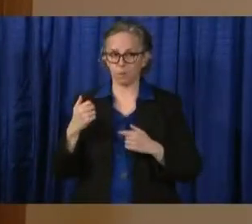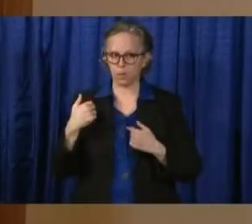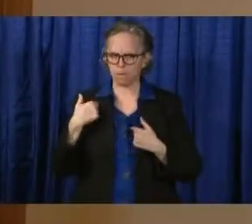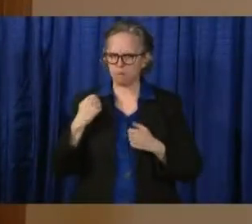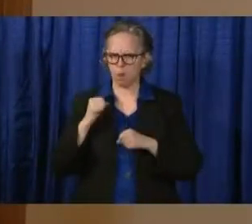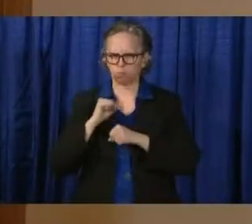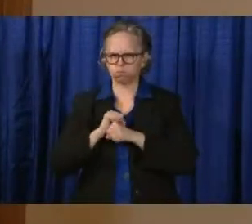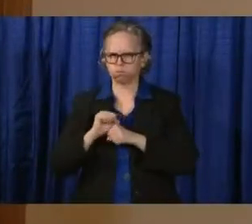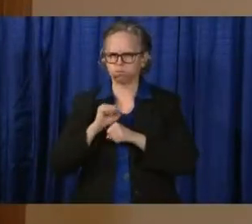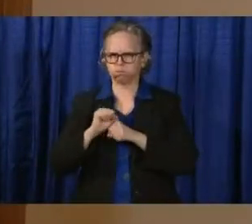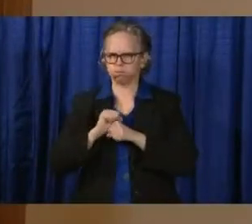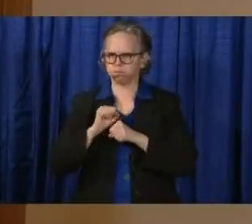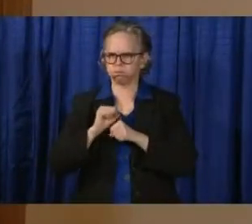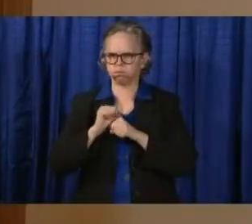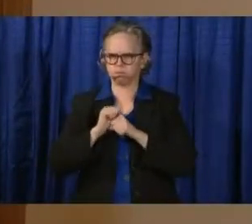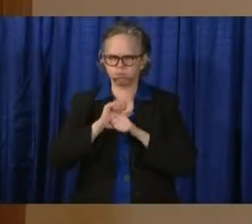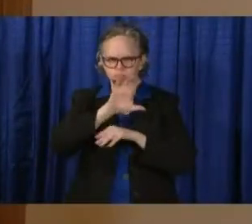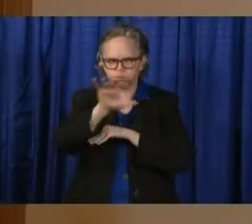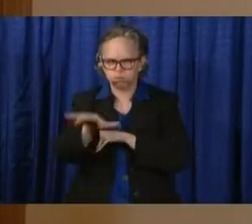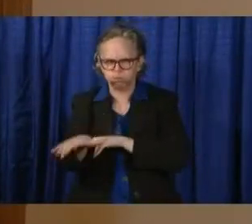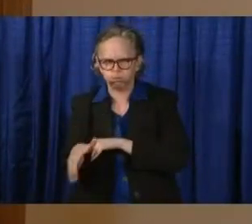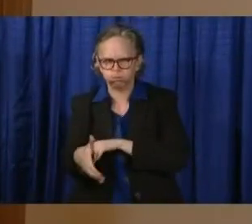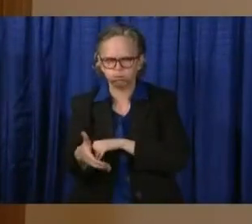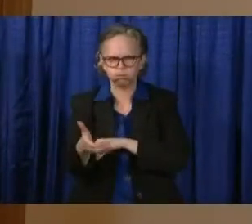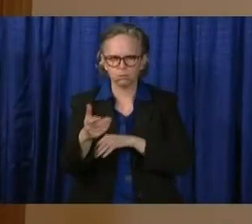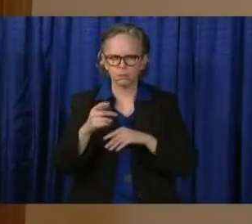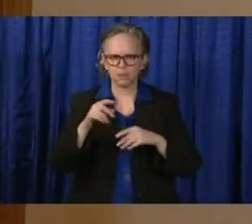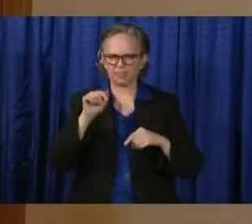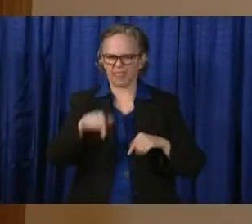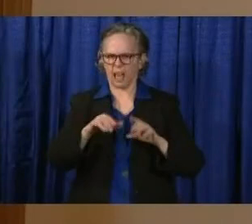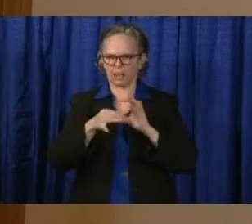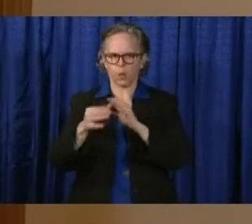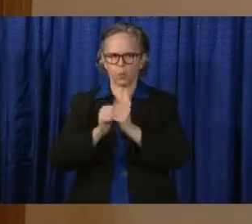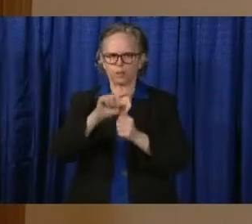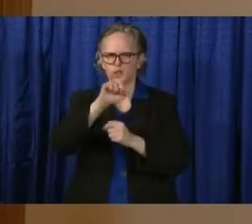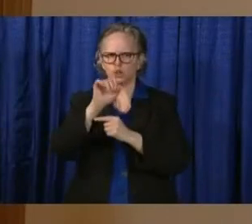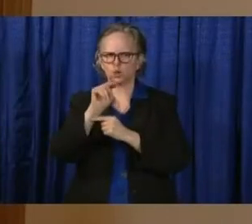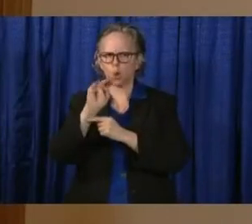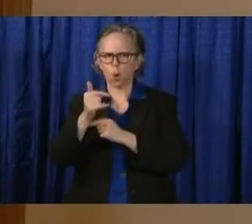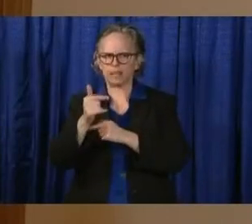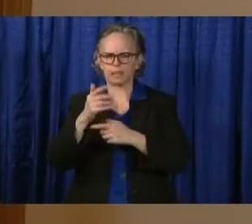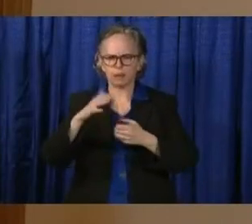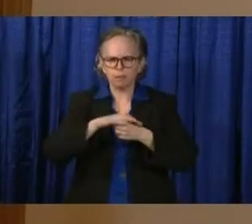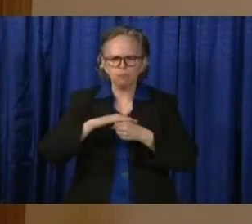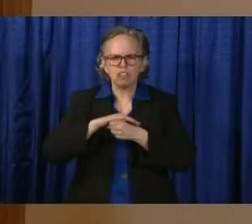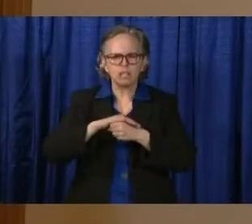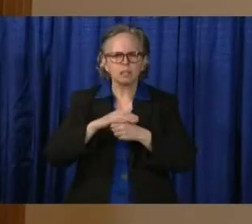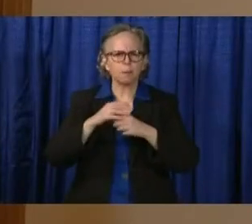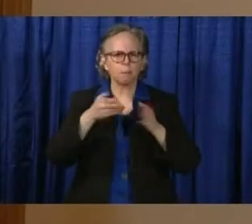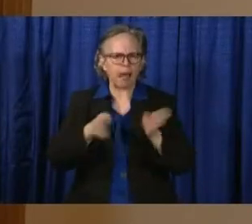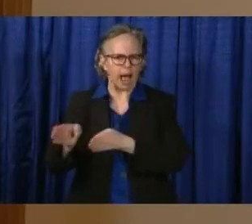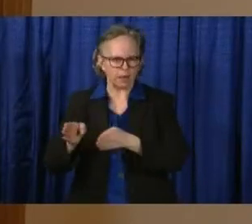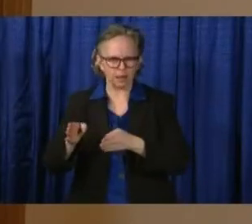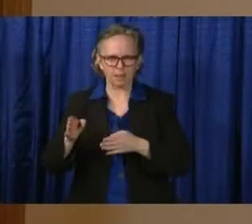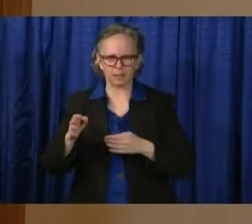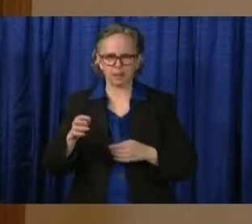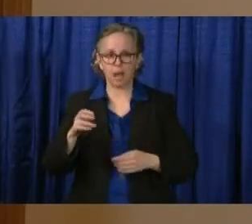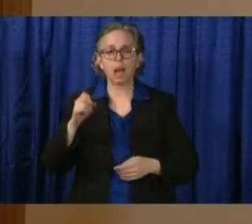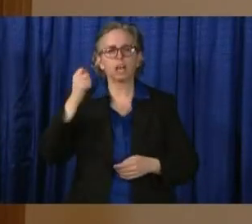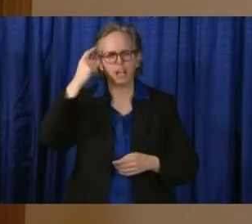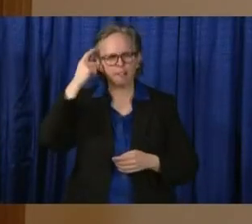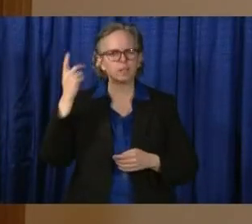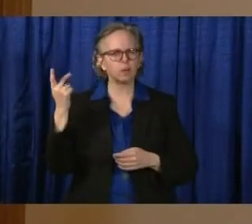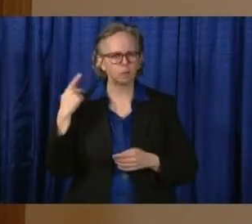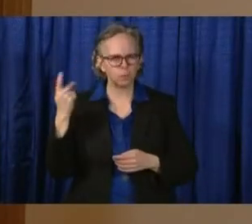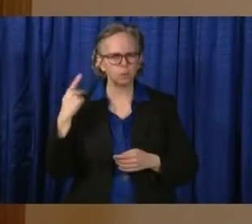on the zone and regional plan. You've seen some preliminary information. But the governor and I will be presenting a much more